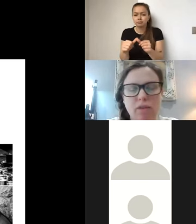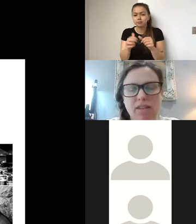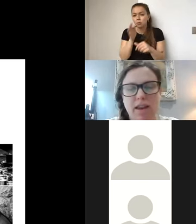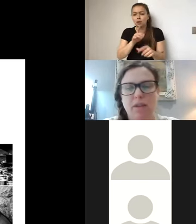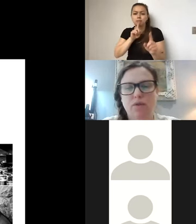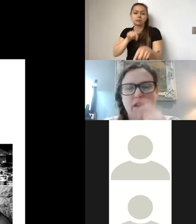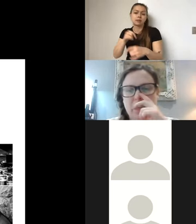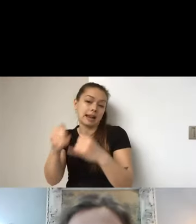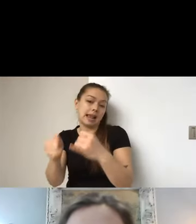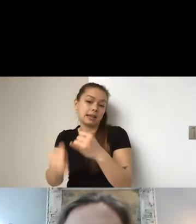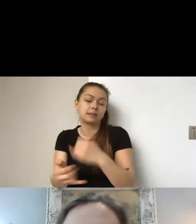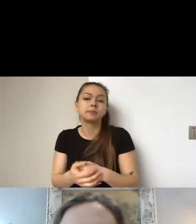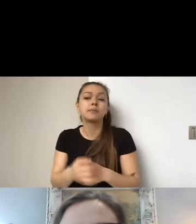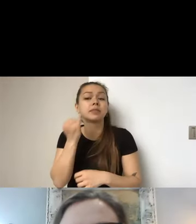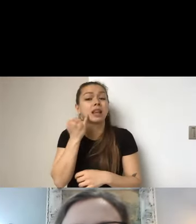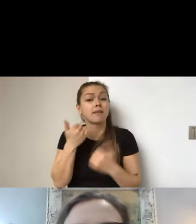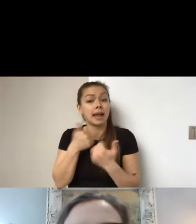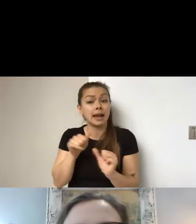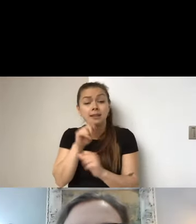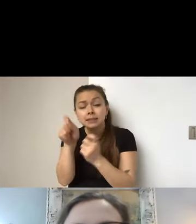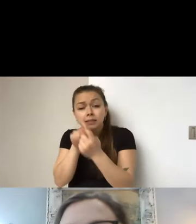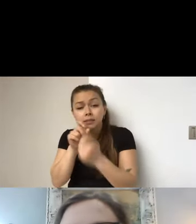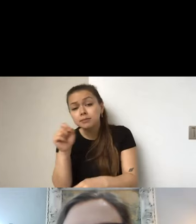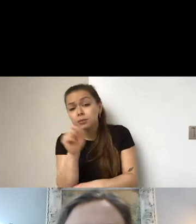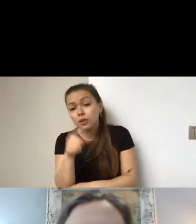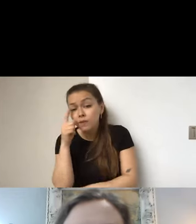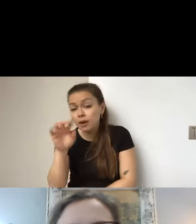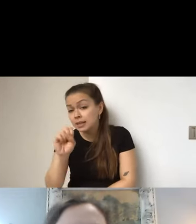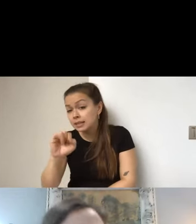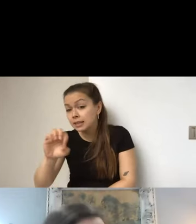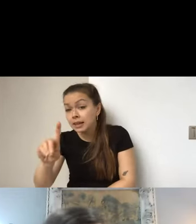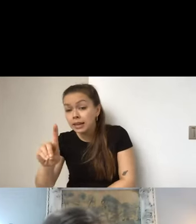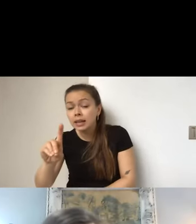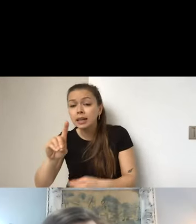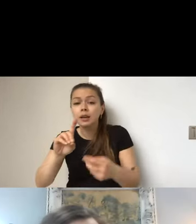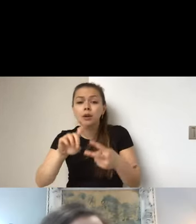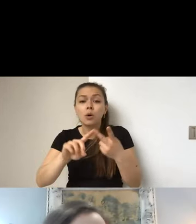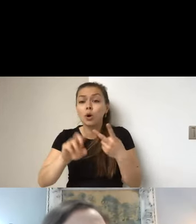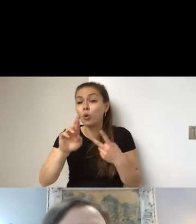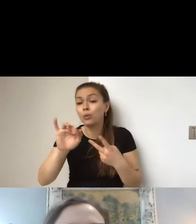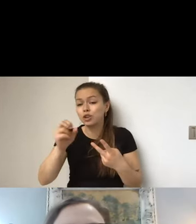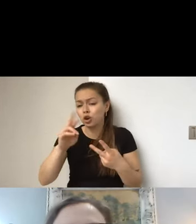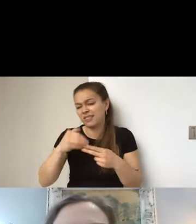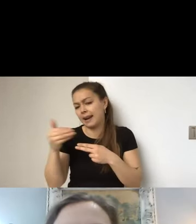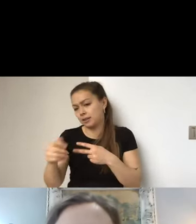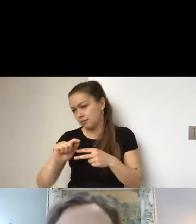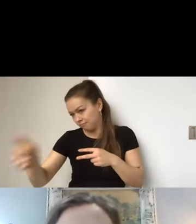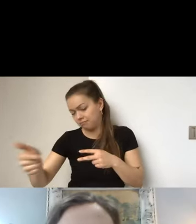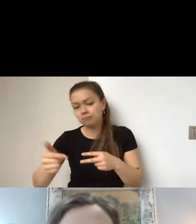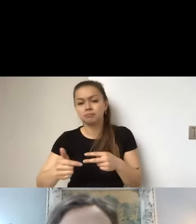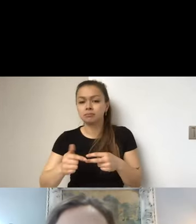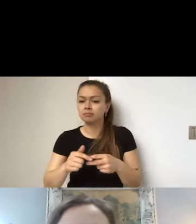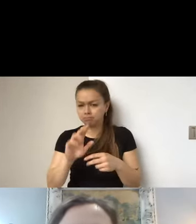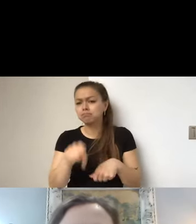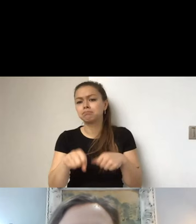the chat for Sid. If you have any specific questions, um, for Sid or for Richard, who's going to be coming up here soon, um, you're welcome